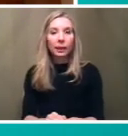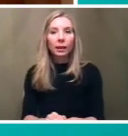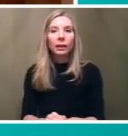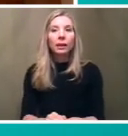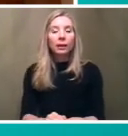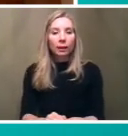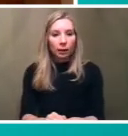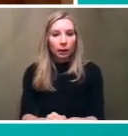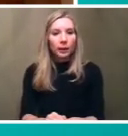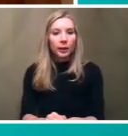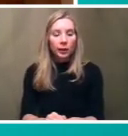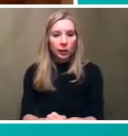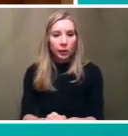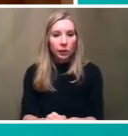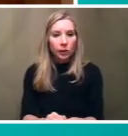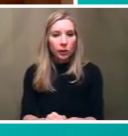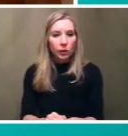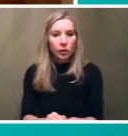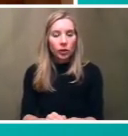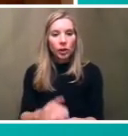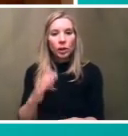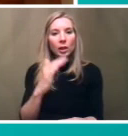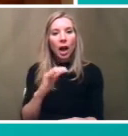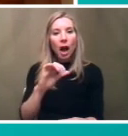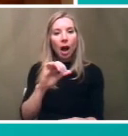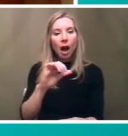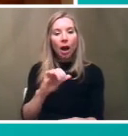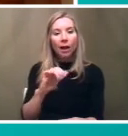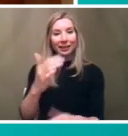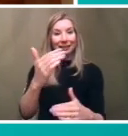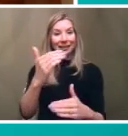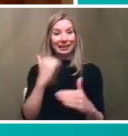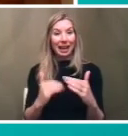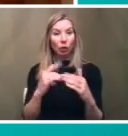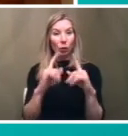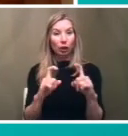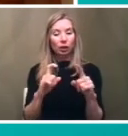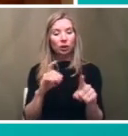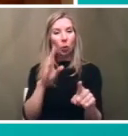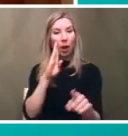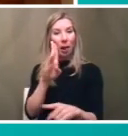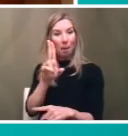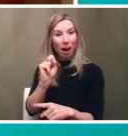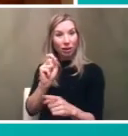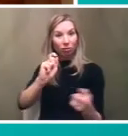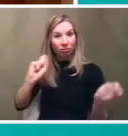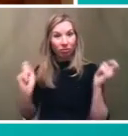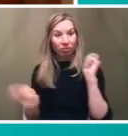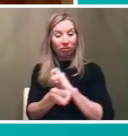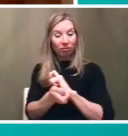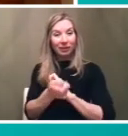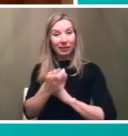that might be included in the analysis are are allude to in this next question uh will the bus revolution take the effects of parking